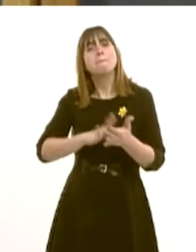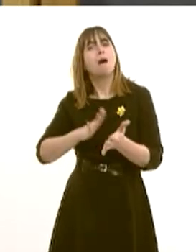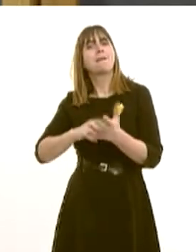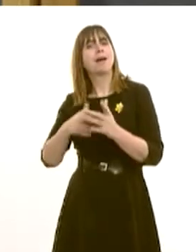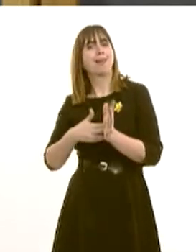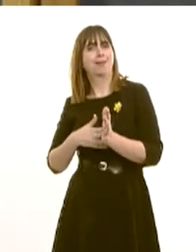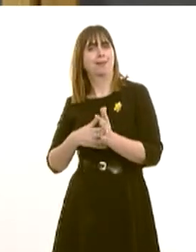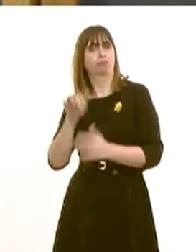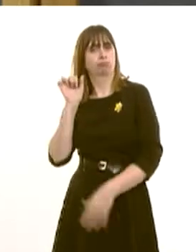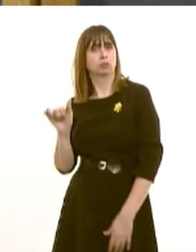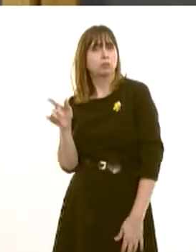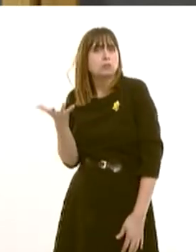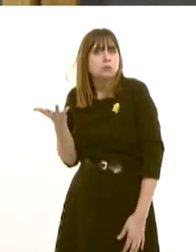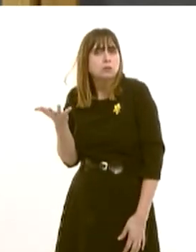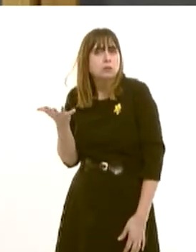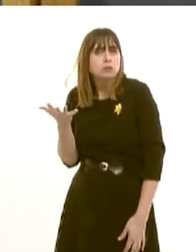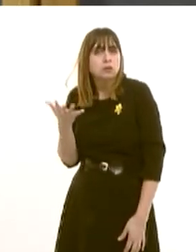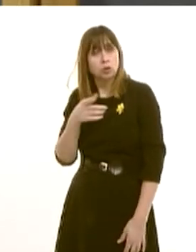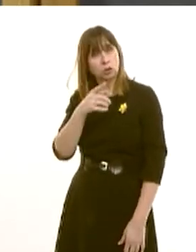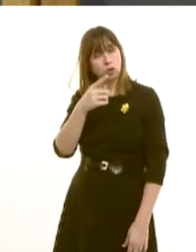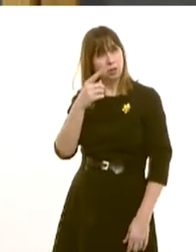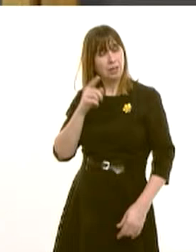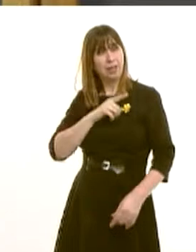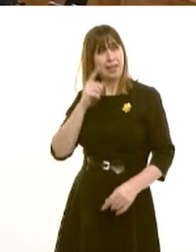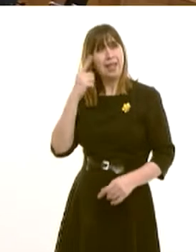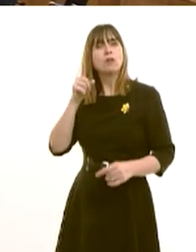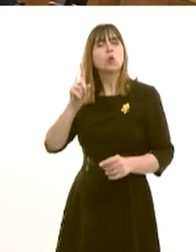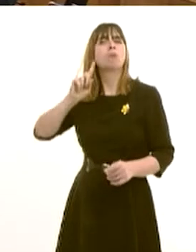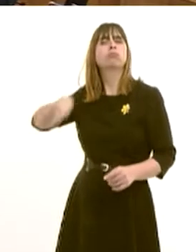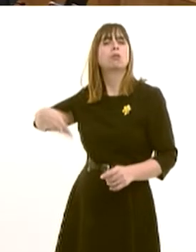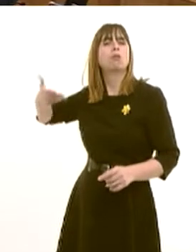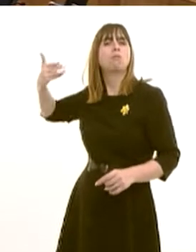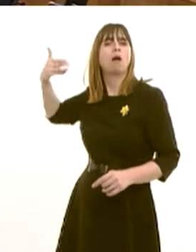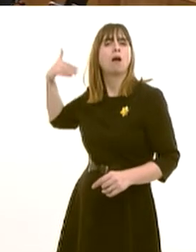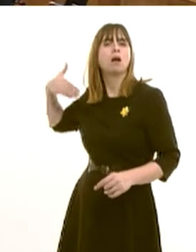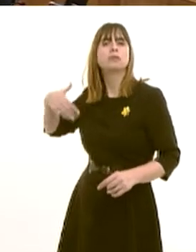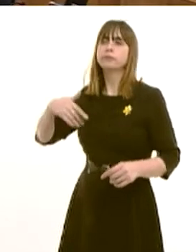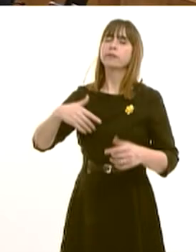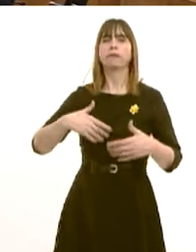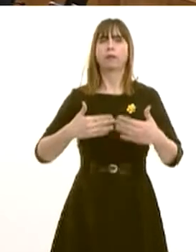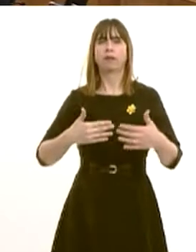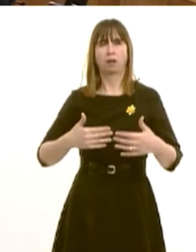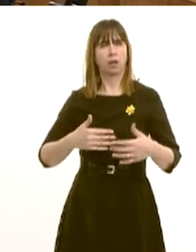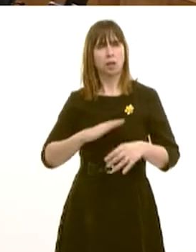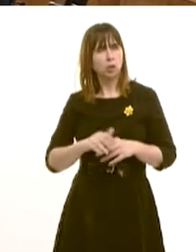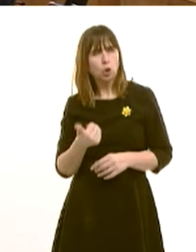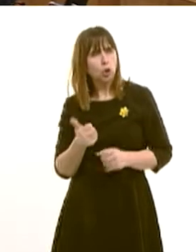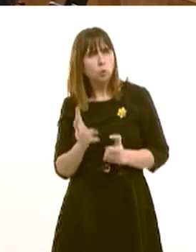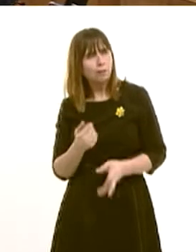point here, and do you believe that ignoring historic evidence such as this is acceptable and is good practice?